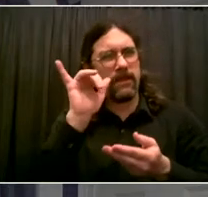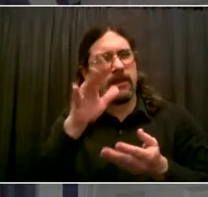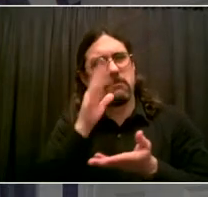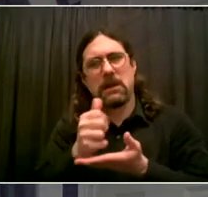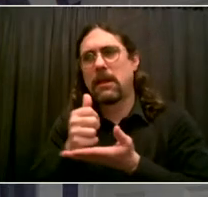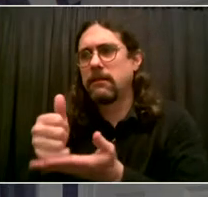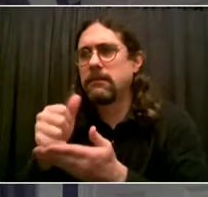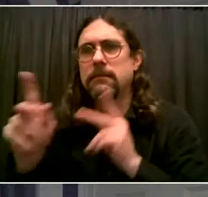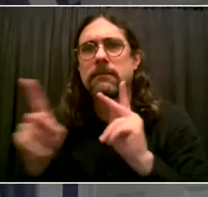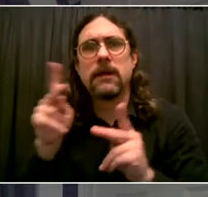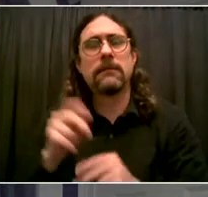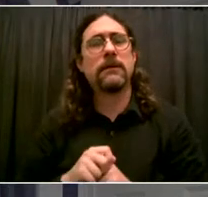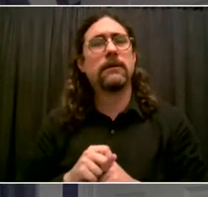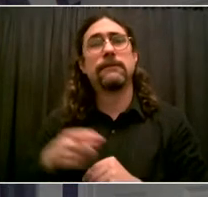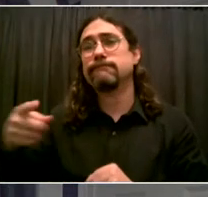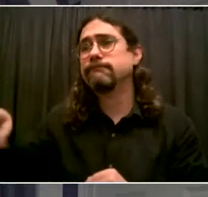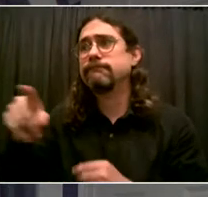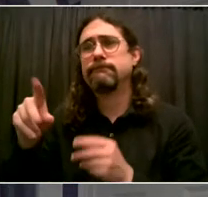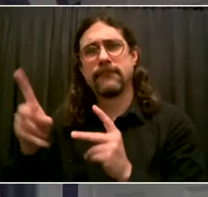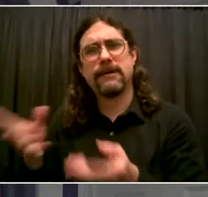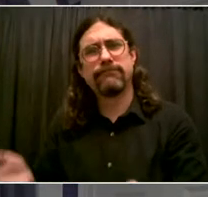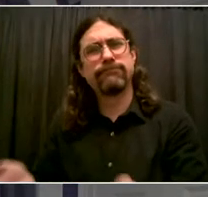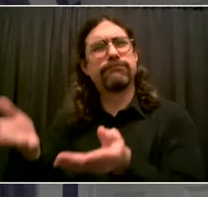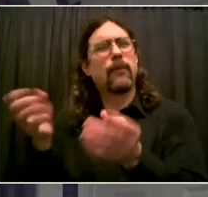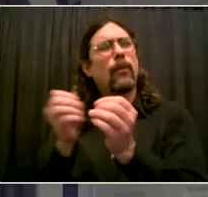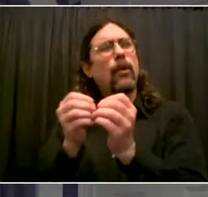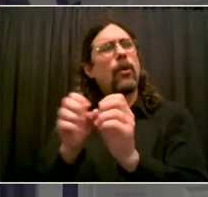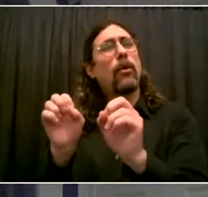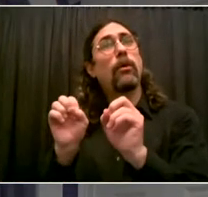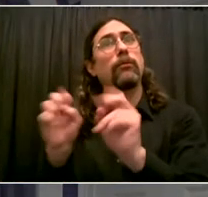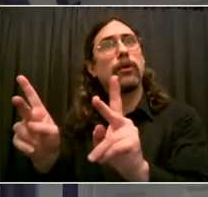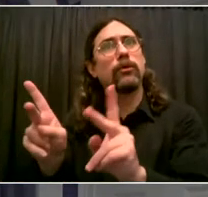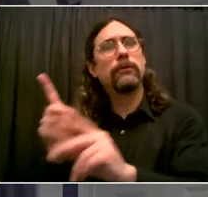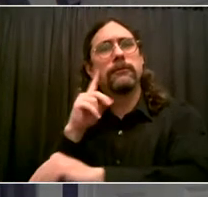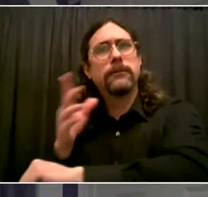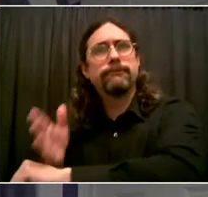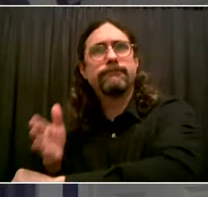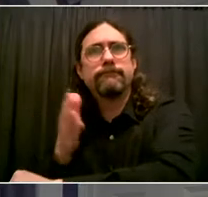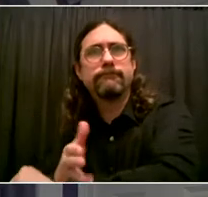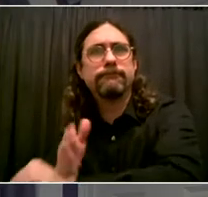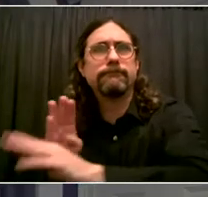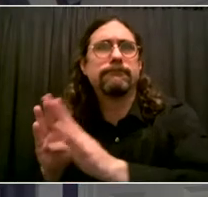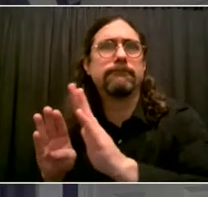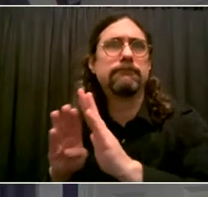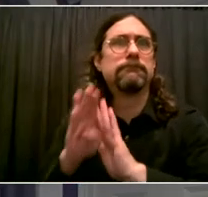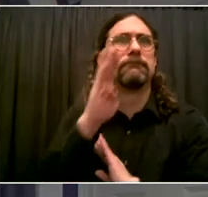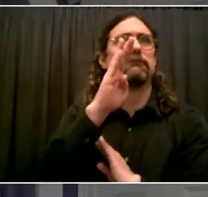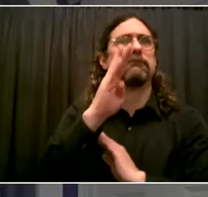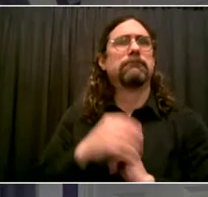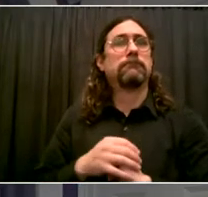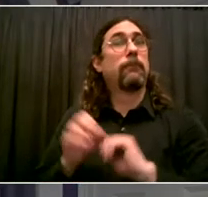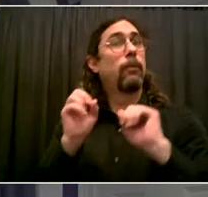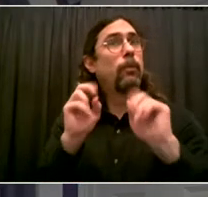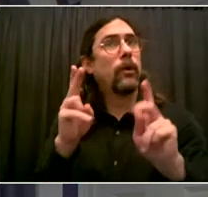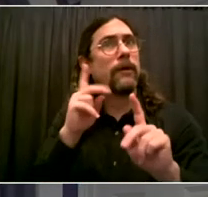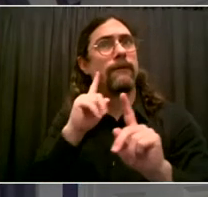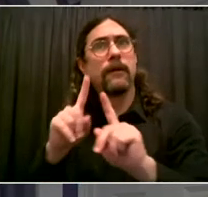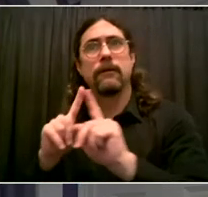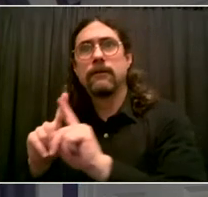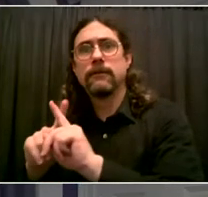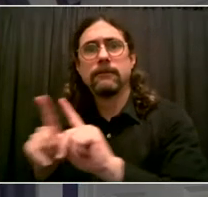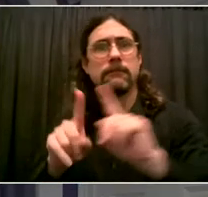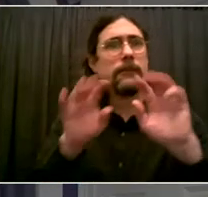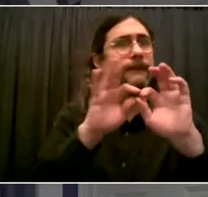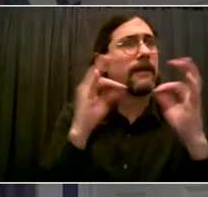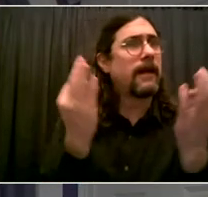in targeting underserved communities of color who don't have the same access to mental health